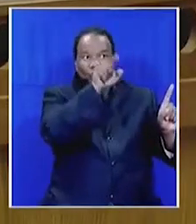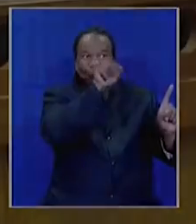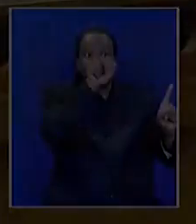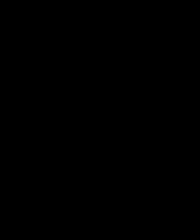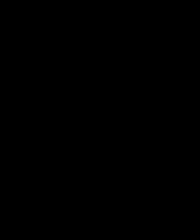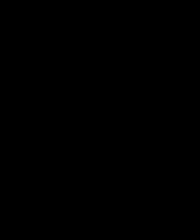Thank you! . .